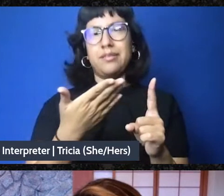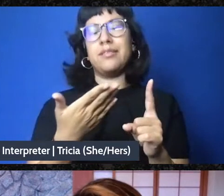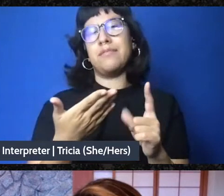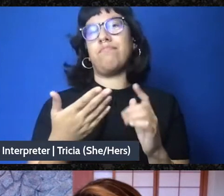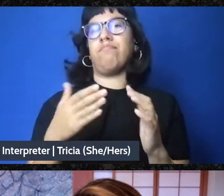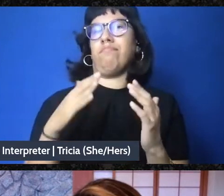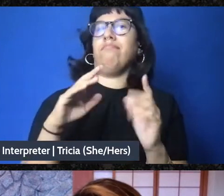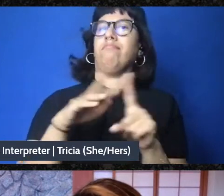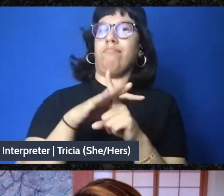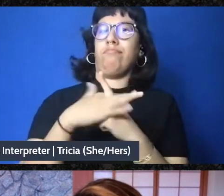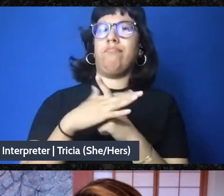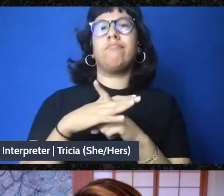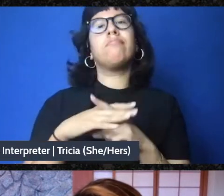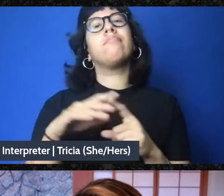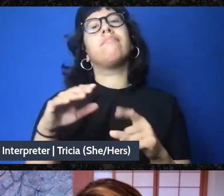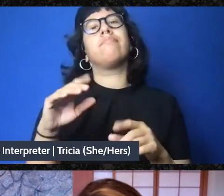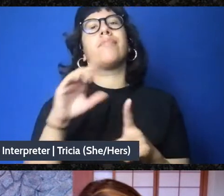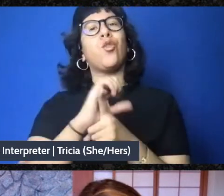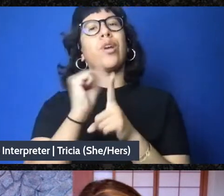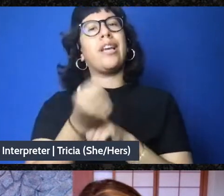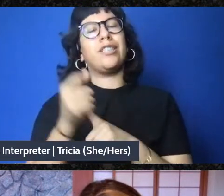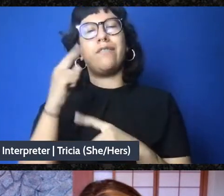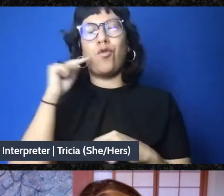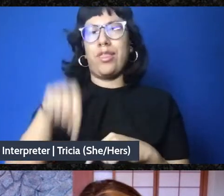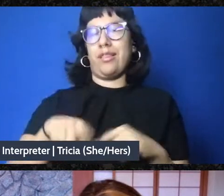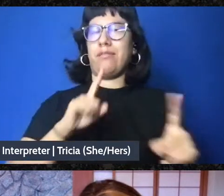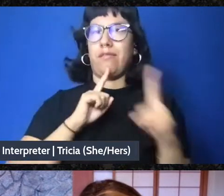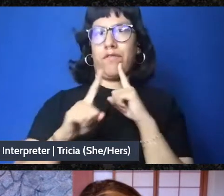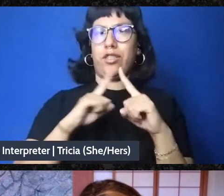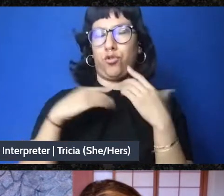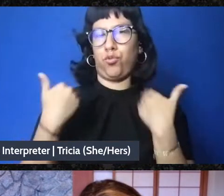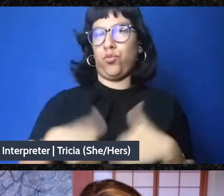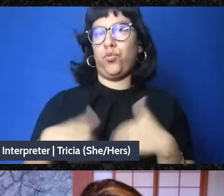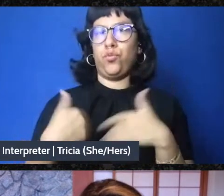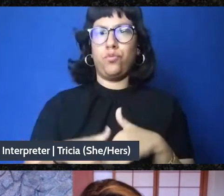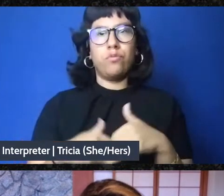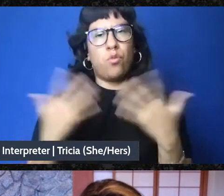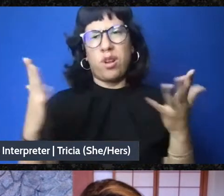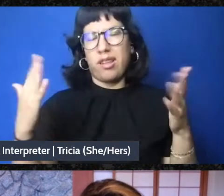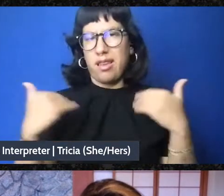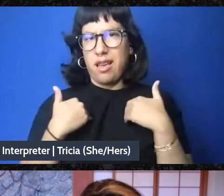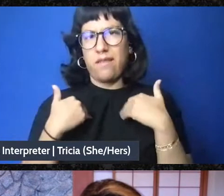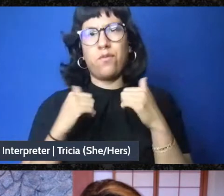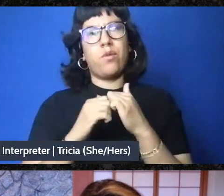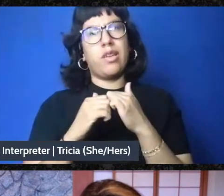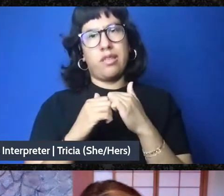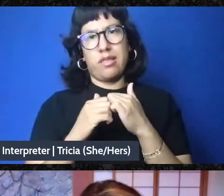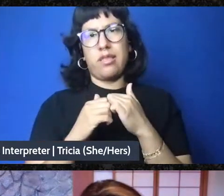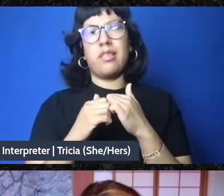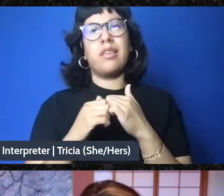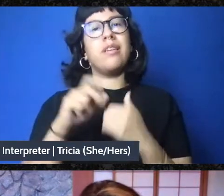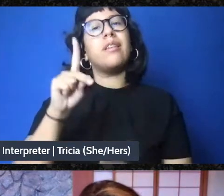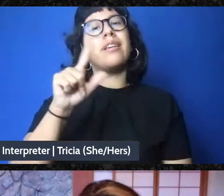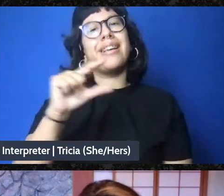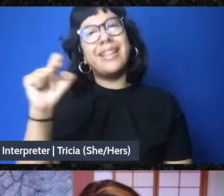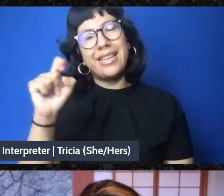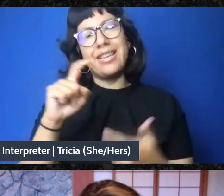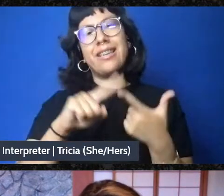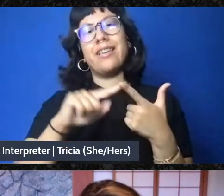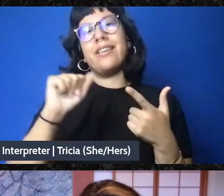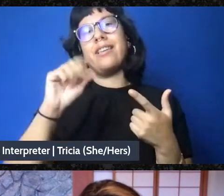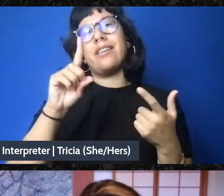the occasion for this incredible conversation that we've already begun to have with Klee and Adrian and me